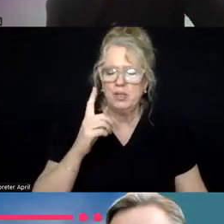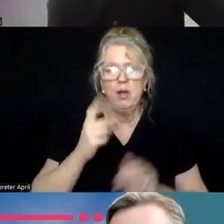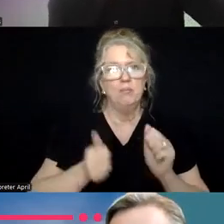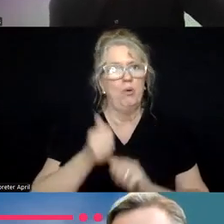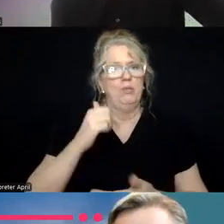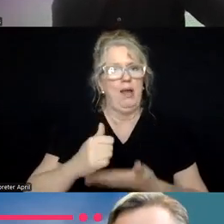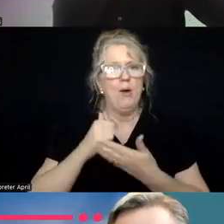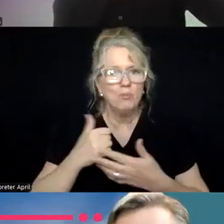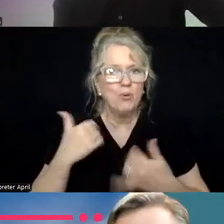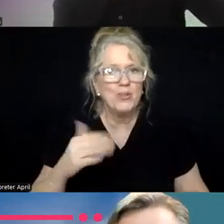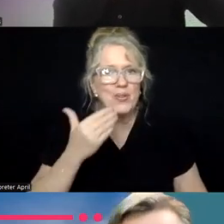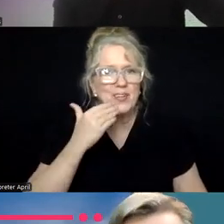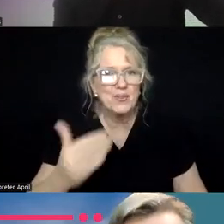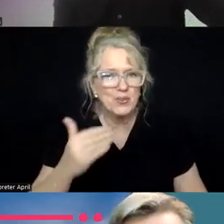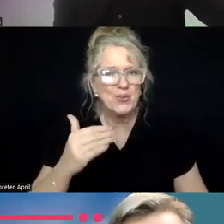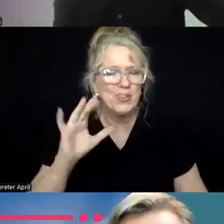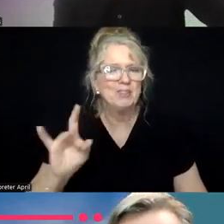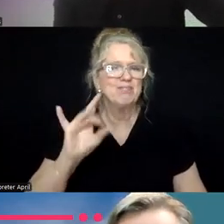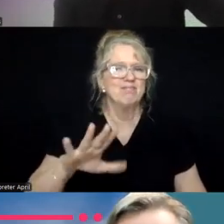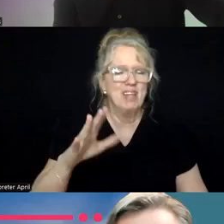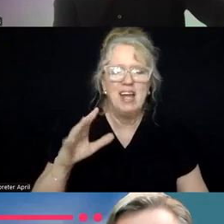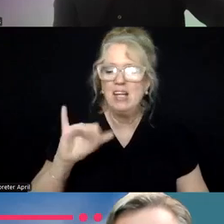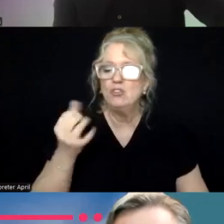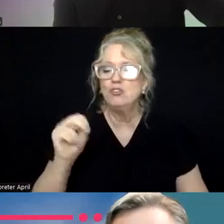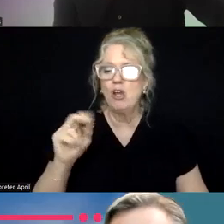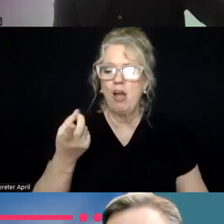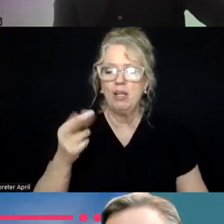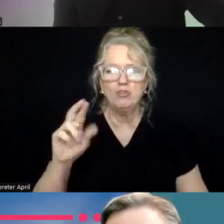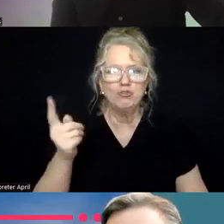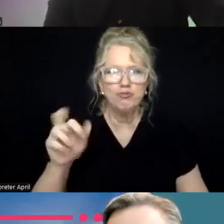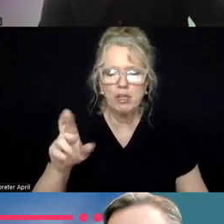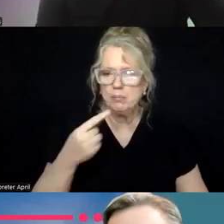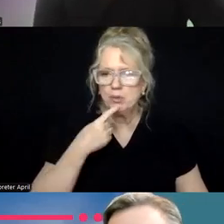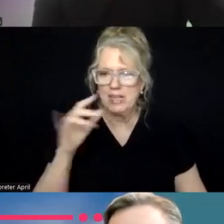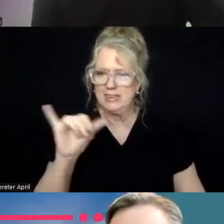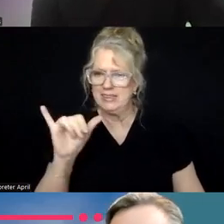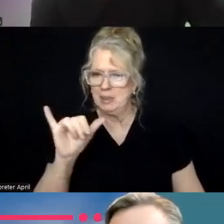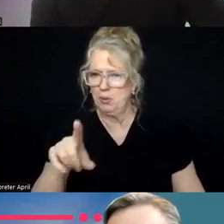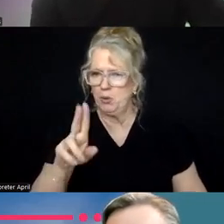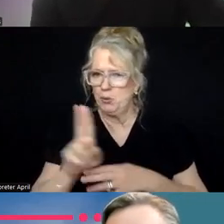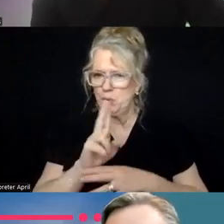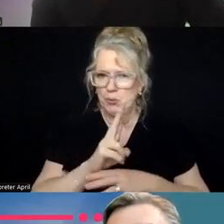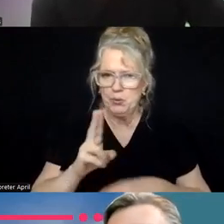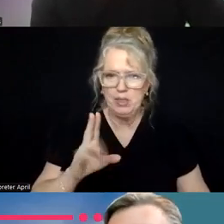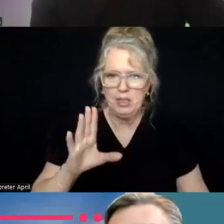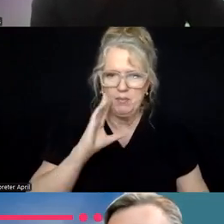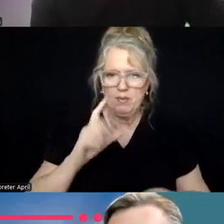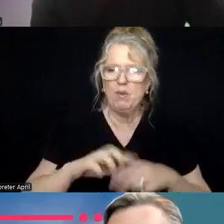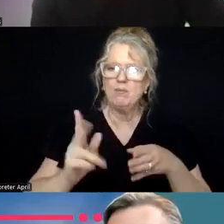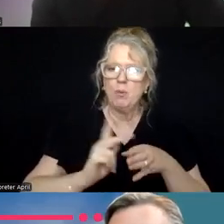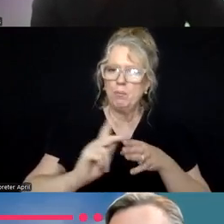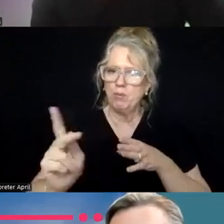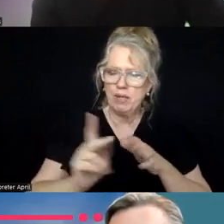helpful with that. So those are the good pearls on that. And I think John Draper said similar, um, that, you know, using that as a, as a time for professional